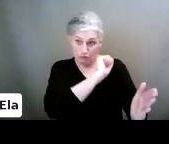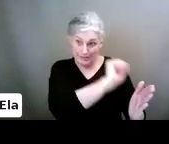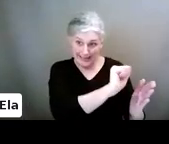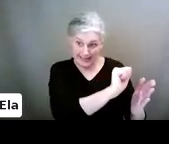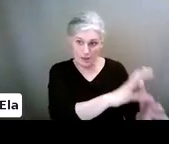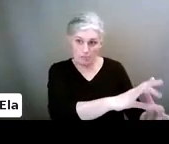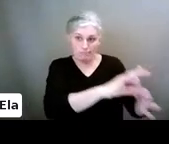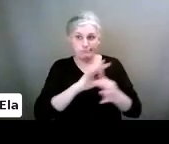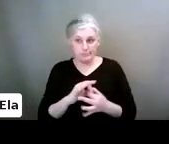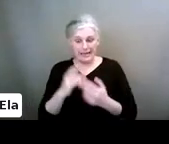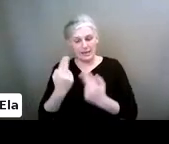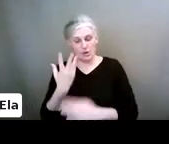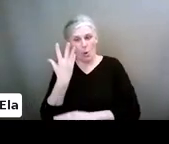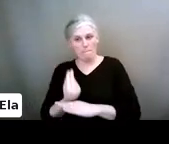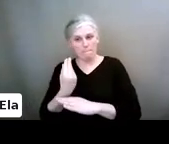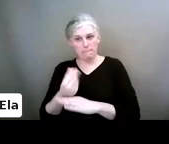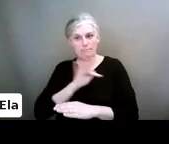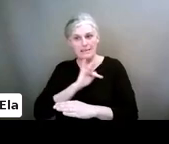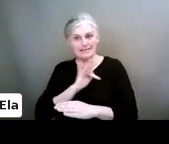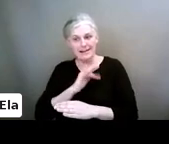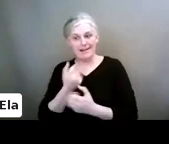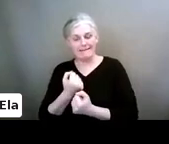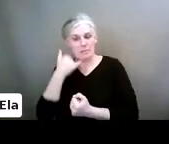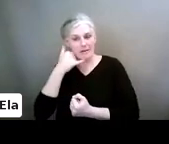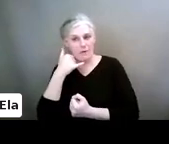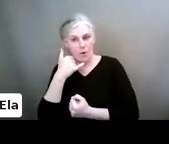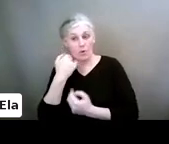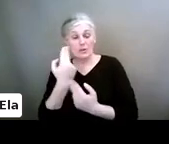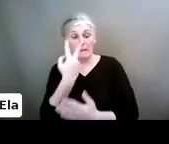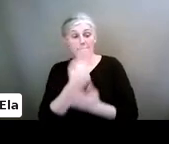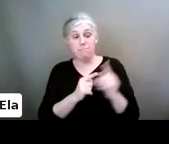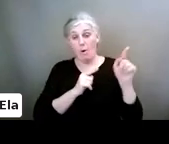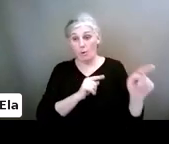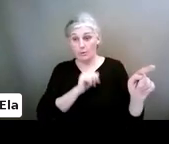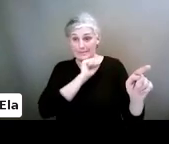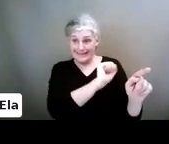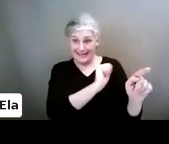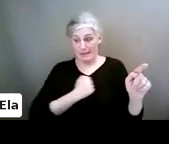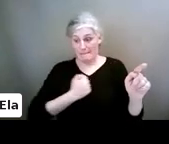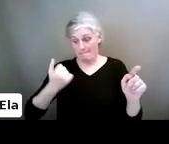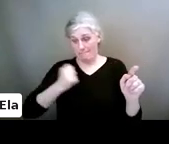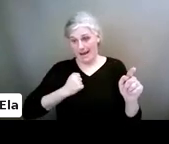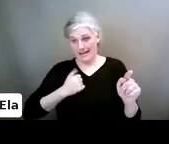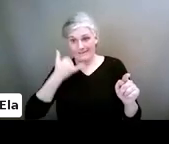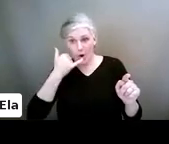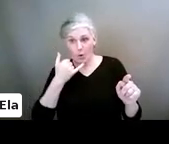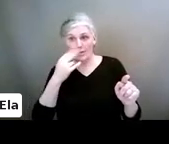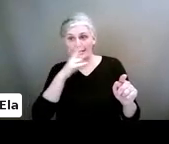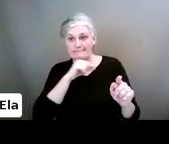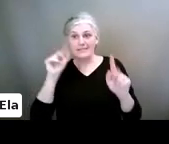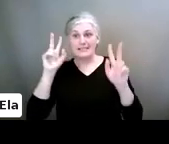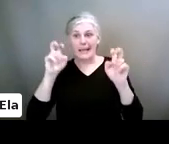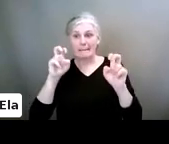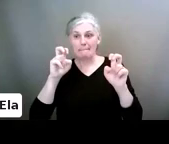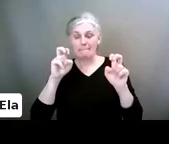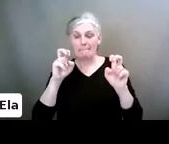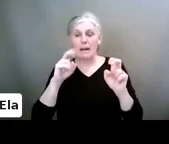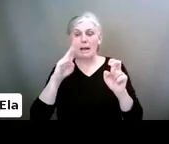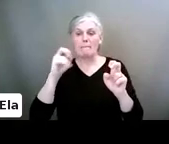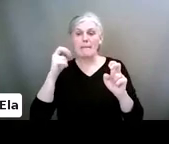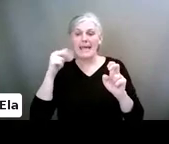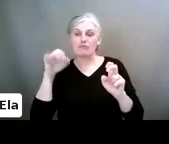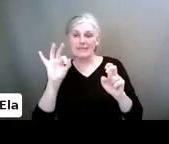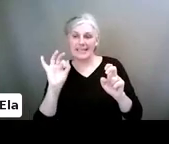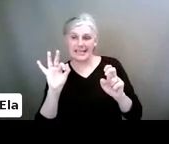account on your device, and they have a TikTok account on theirs. And it's called pairing. Okay? So, you go to settings and